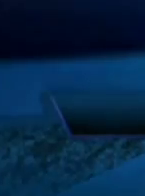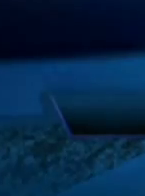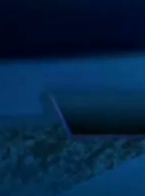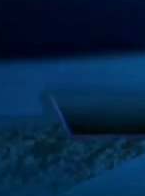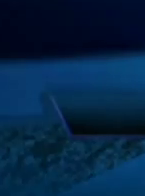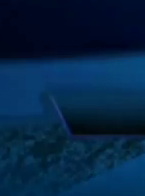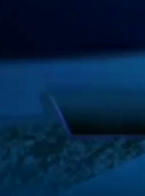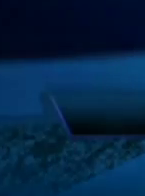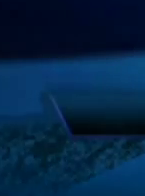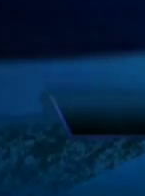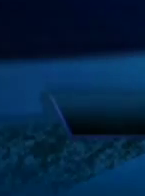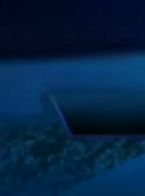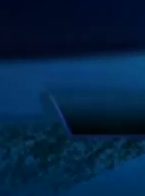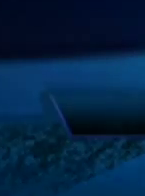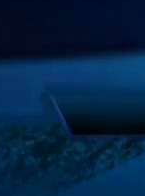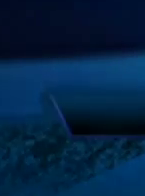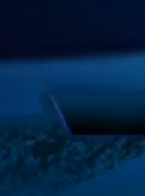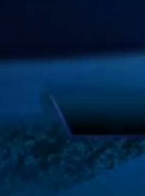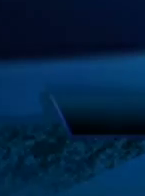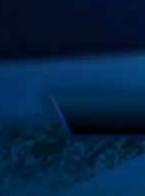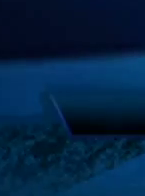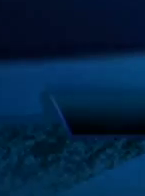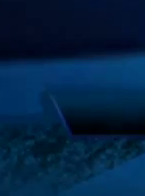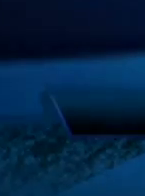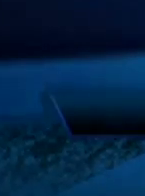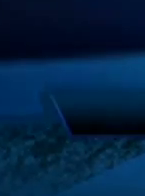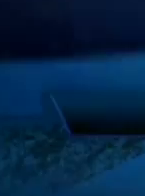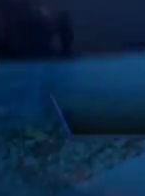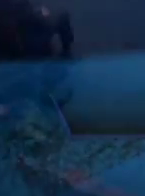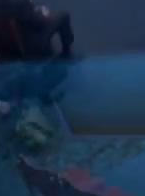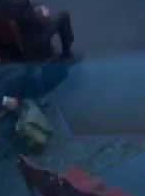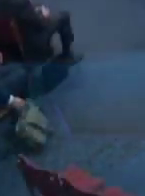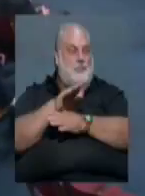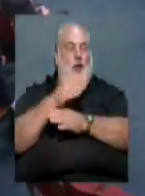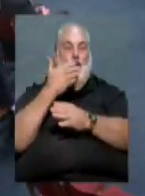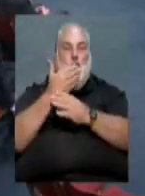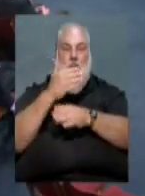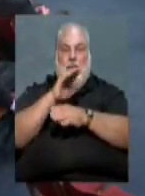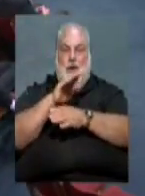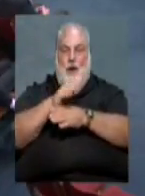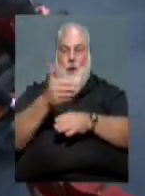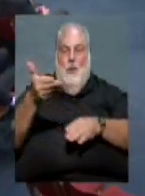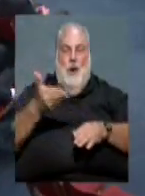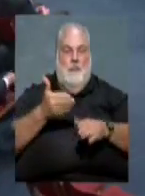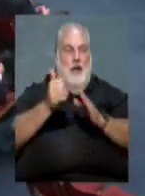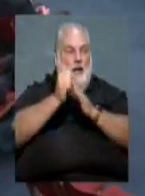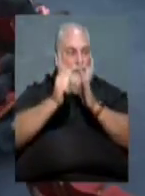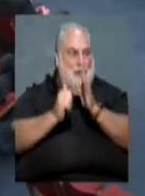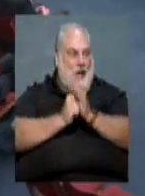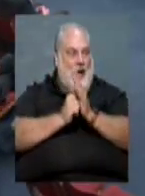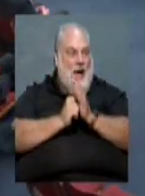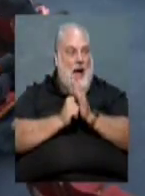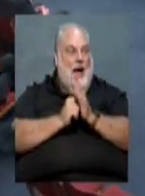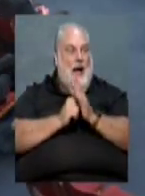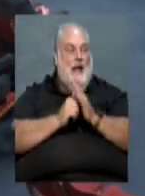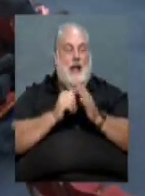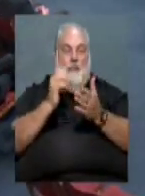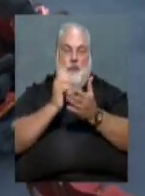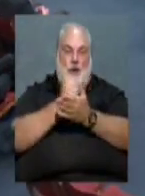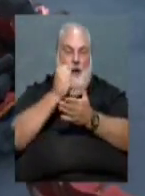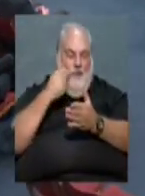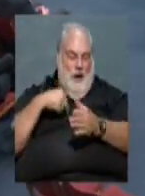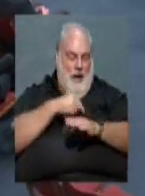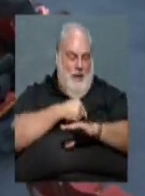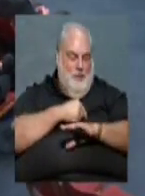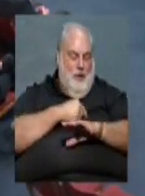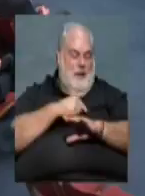Good afternoon, everyone. Welcome to the Board of Directors agenda meeting for October 11th, 2016. This is an opportunity for us to